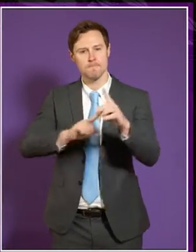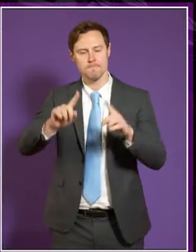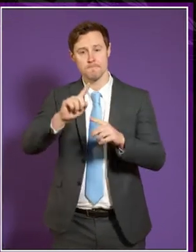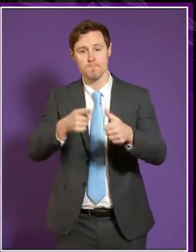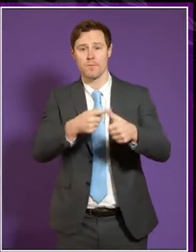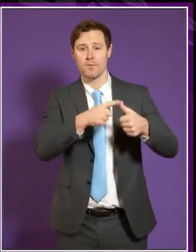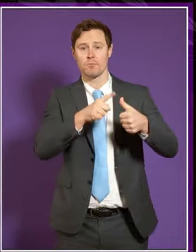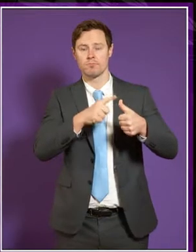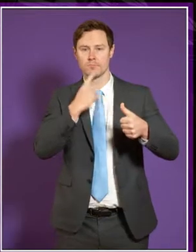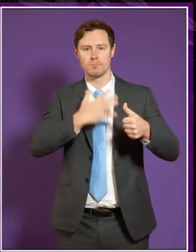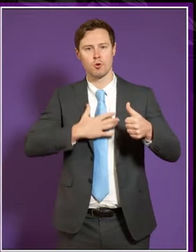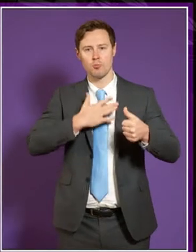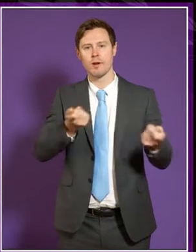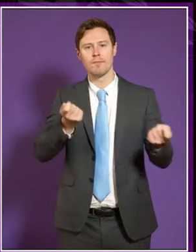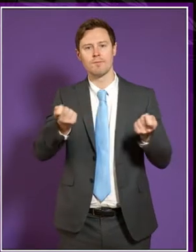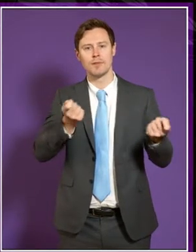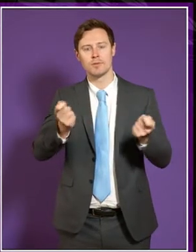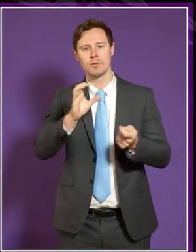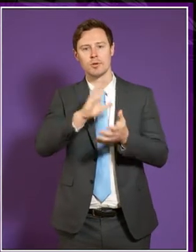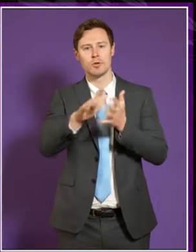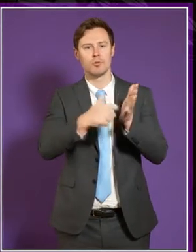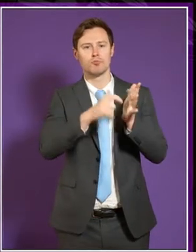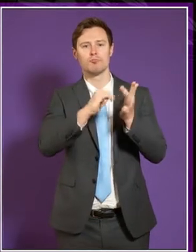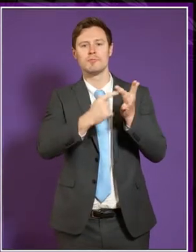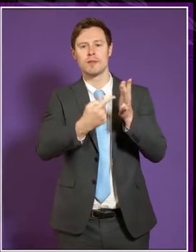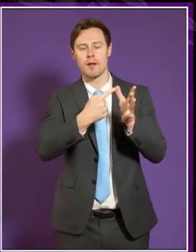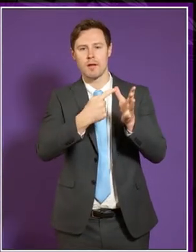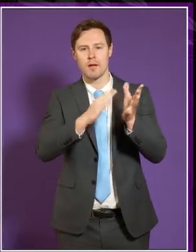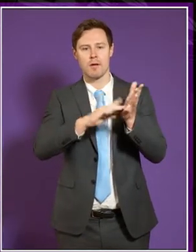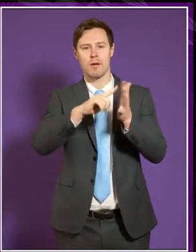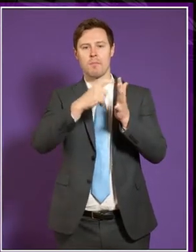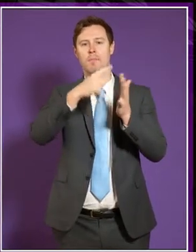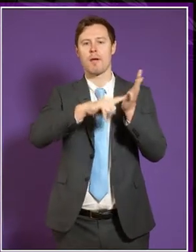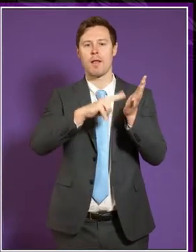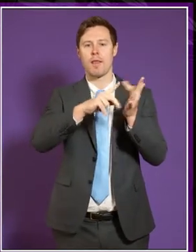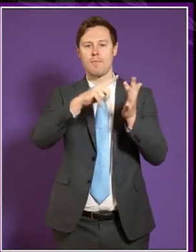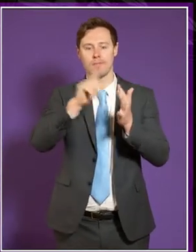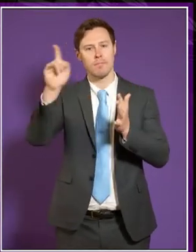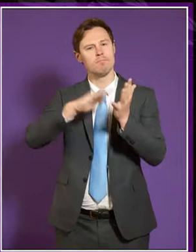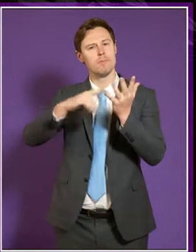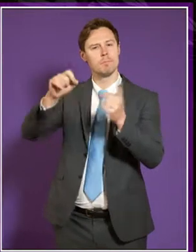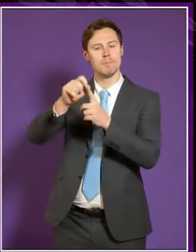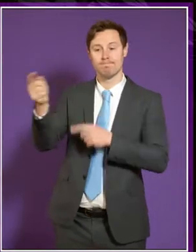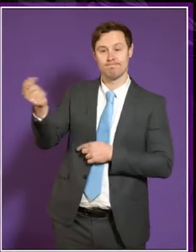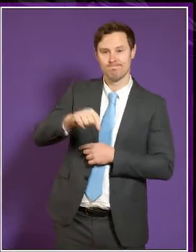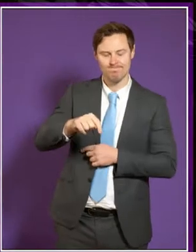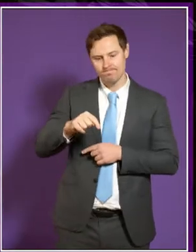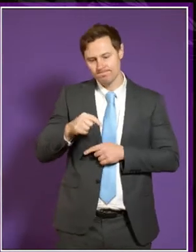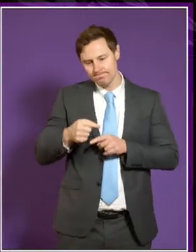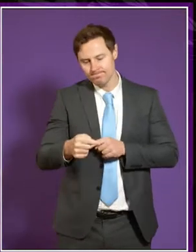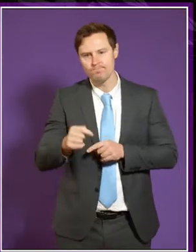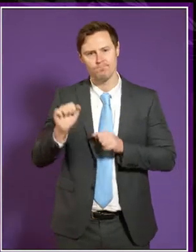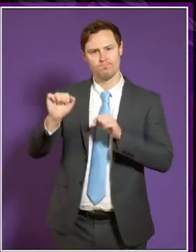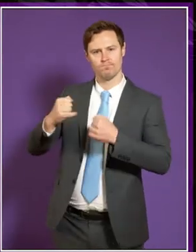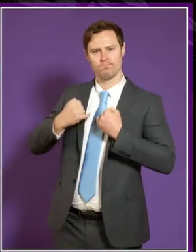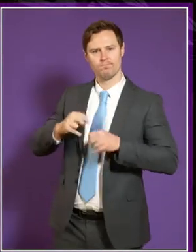Firstly, have apologies from our convener, Christina McKelvey, MSP, who will not be able to attend this meeting or meetings for the next few weeks due to health